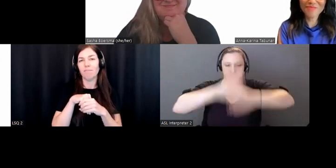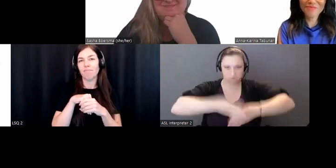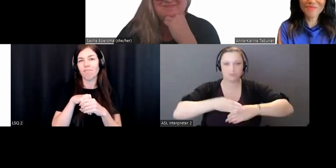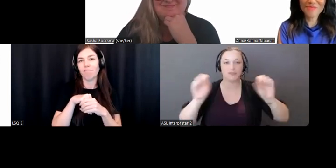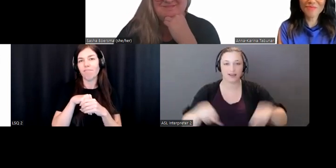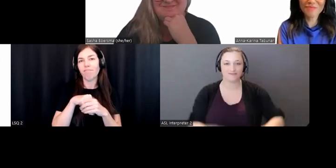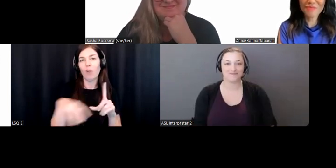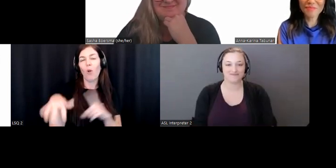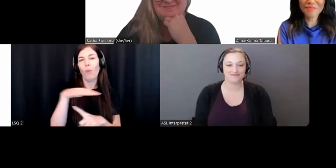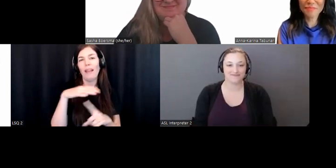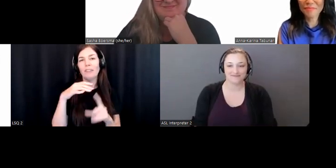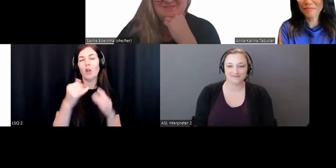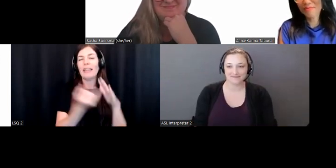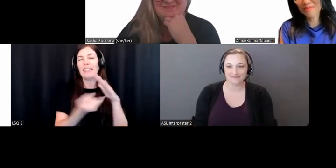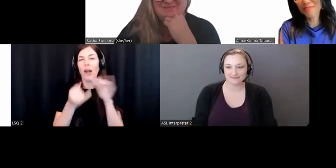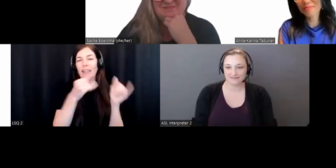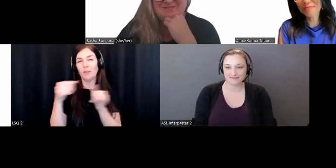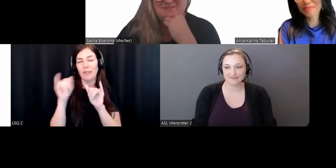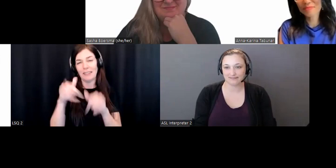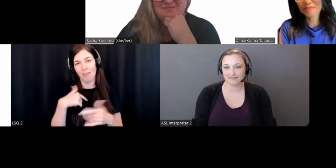Thank you, Rachel. Thank you, Praz.